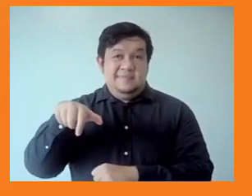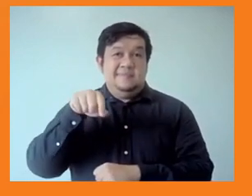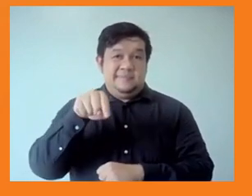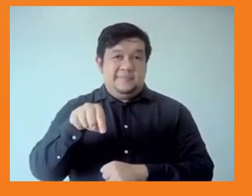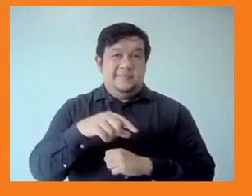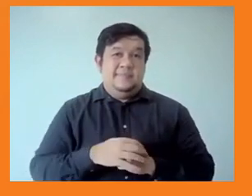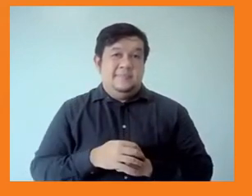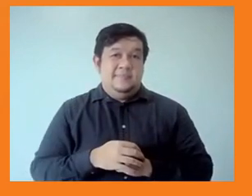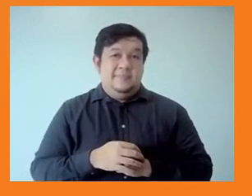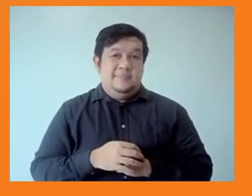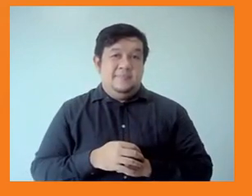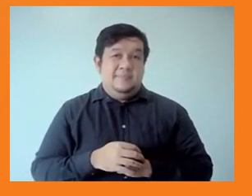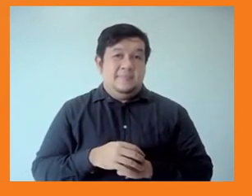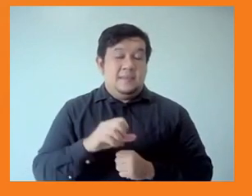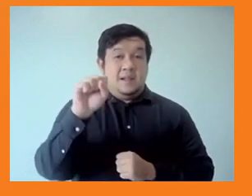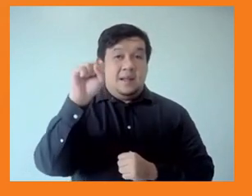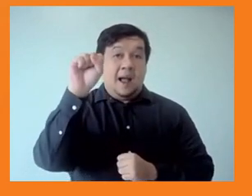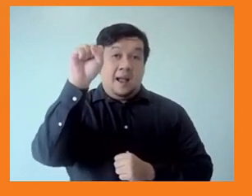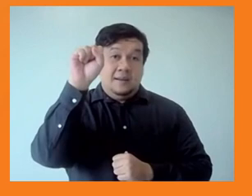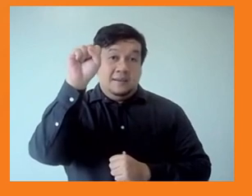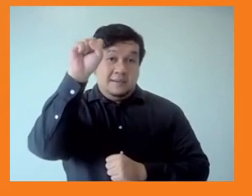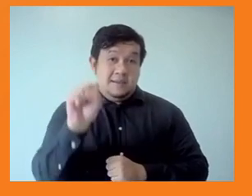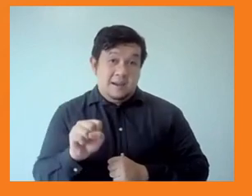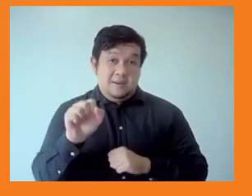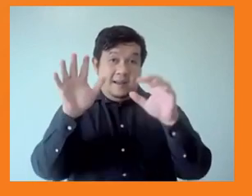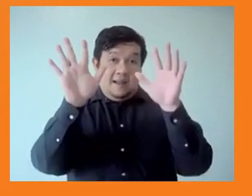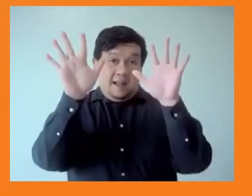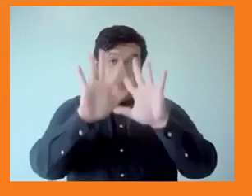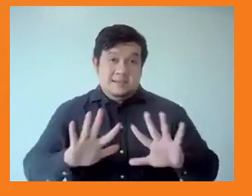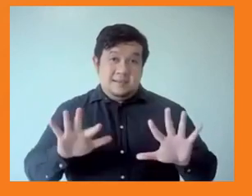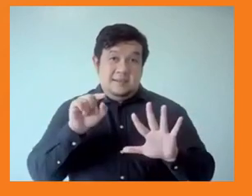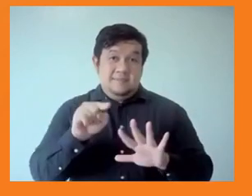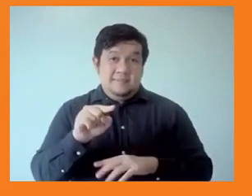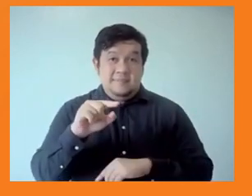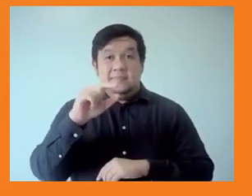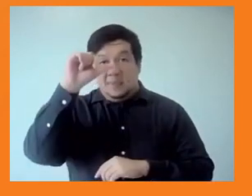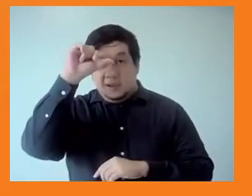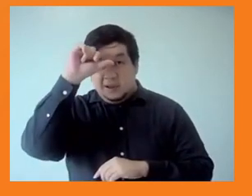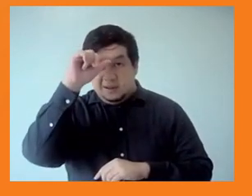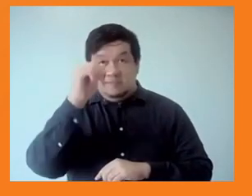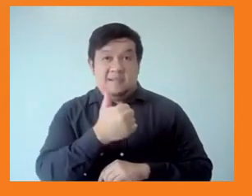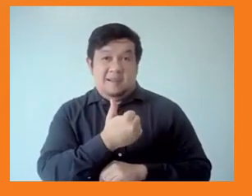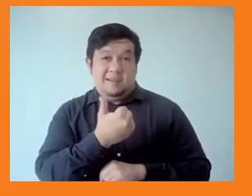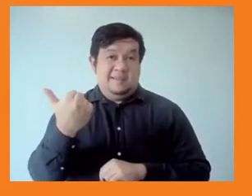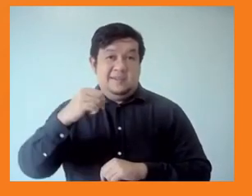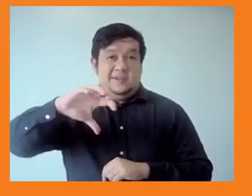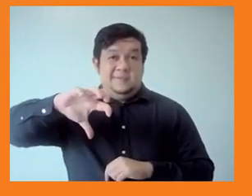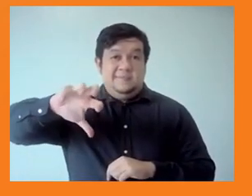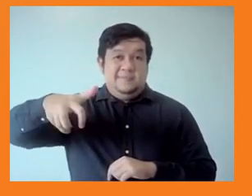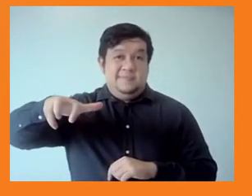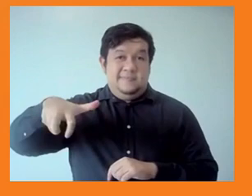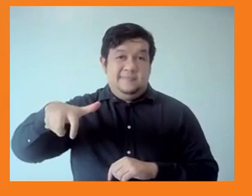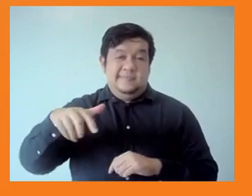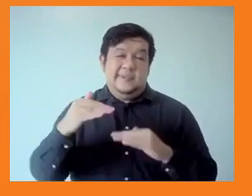wage Gini coefficient, in India, Nepal and Timor-Leste. And this level of market inequality is far too high for government tax and spending